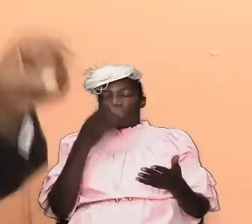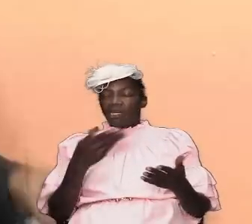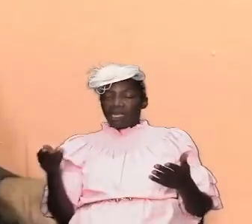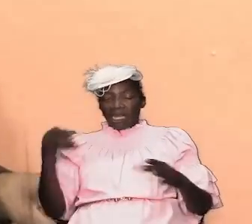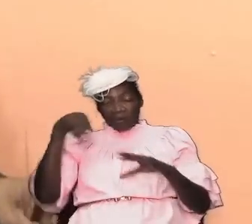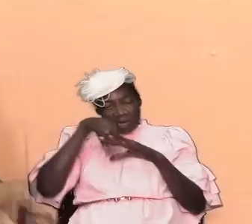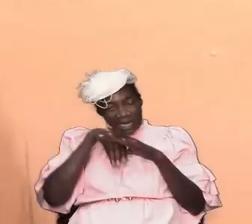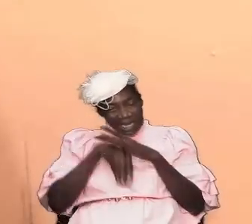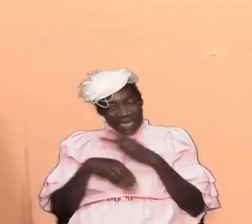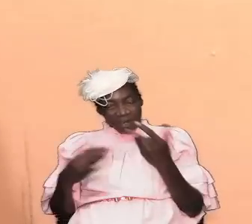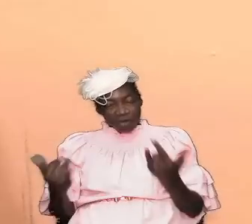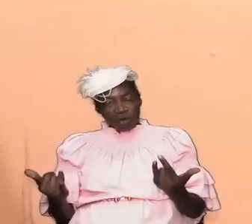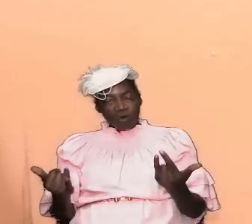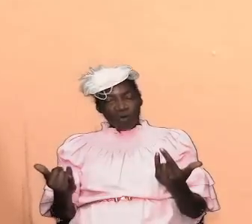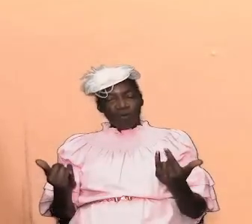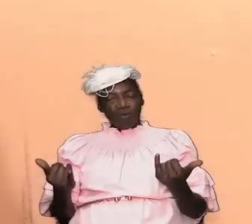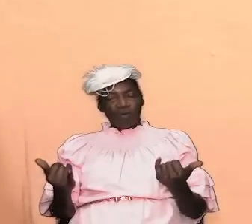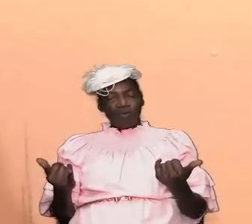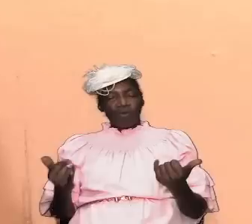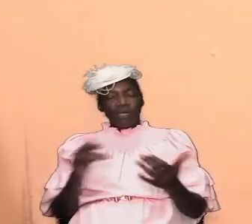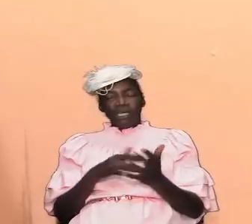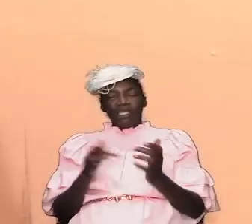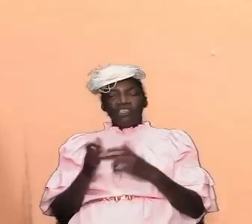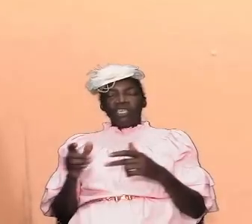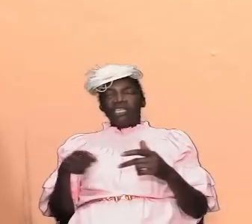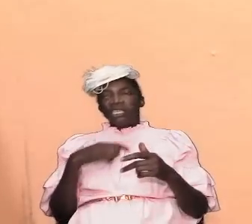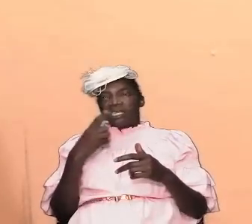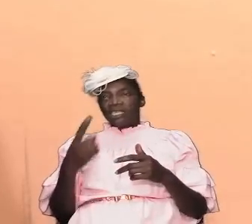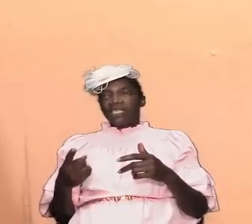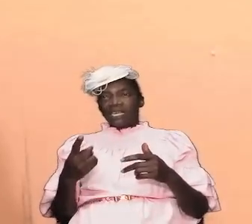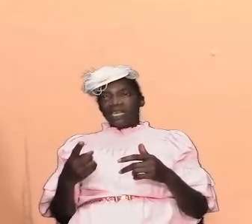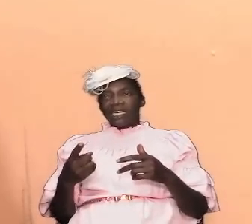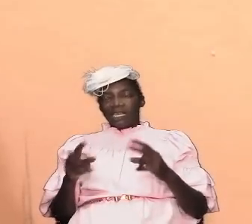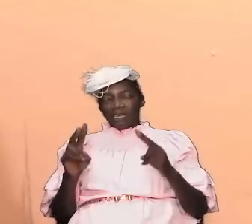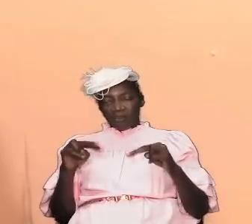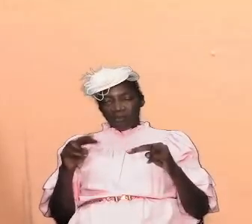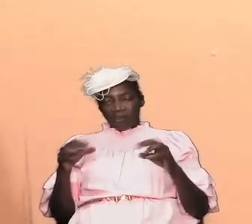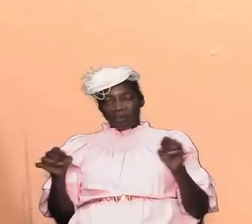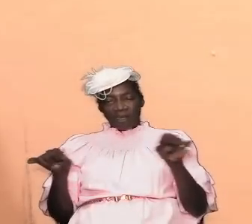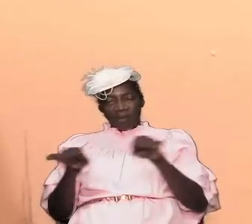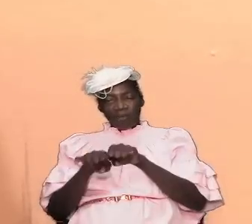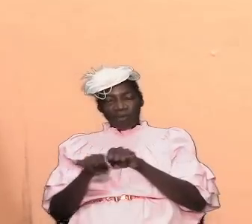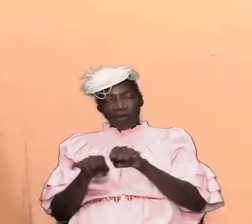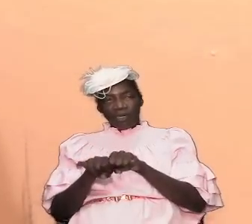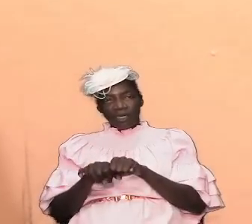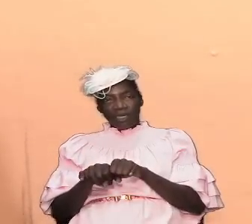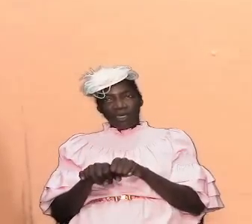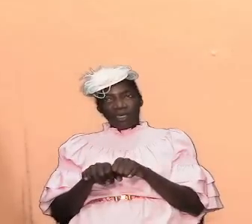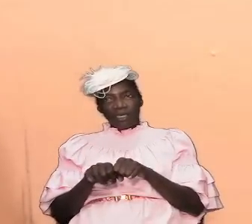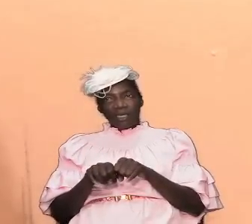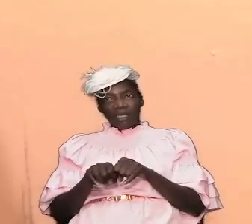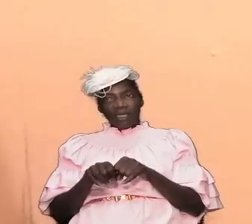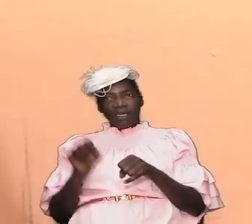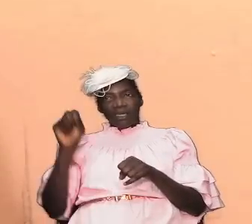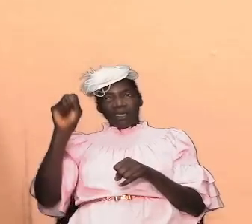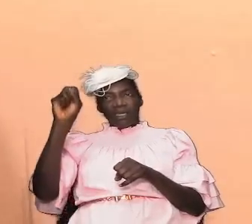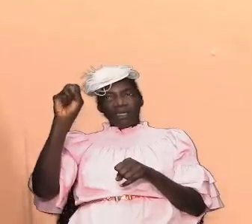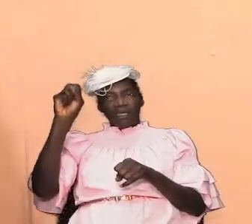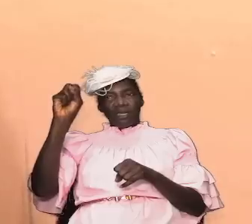in today jesus said something that was very significant in the book of saint matthew